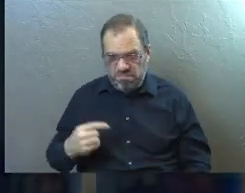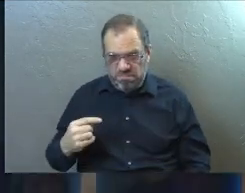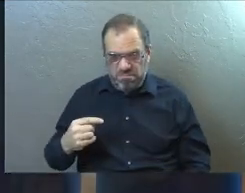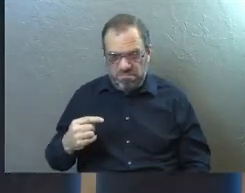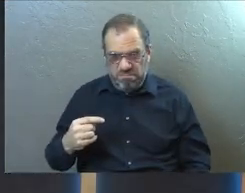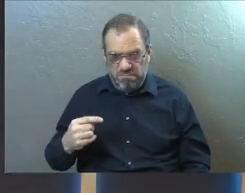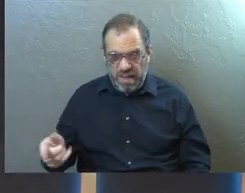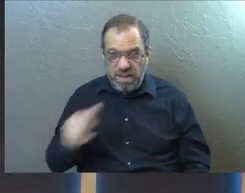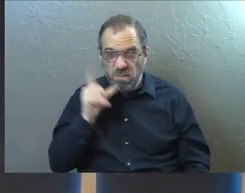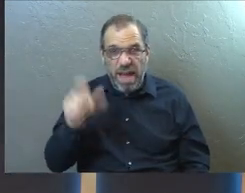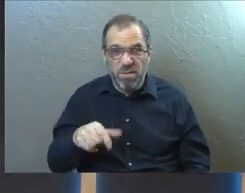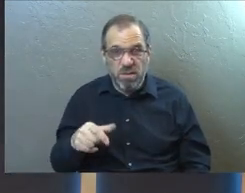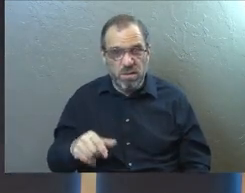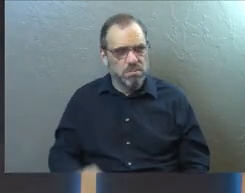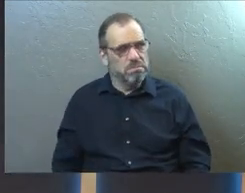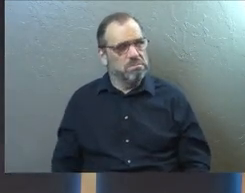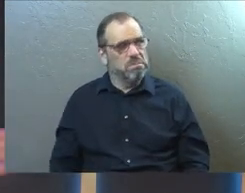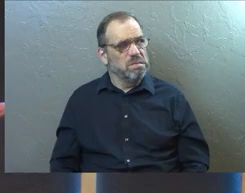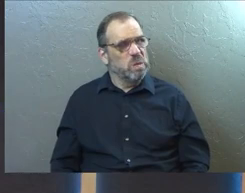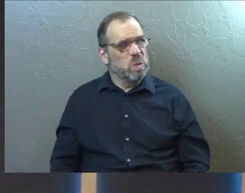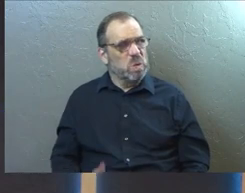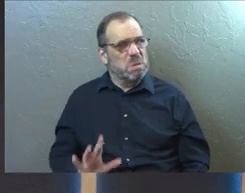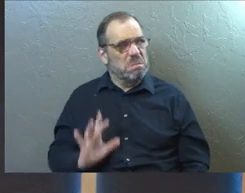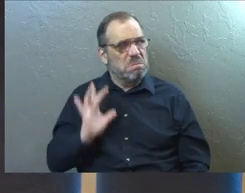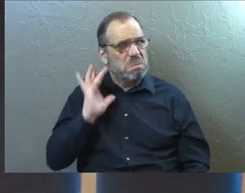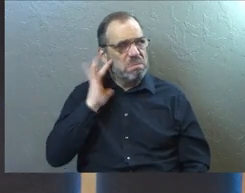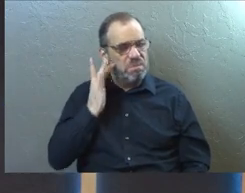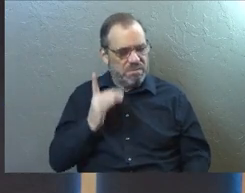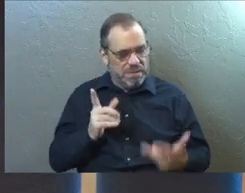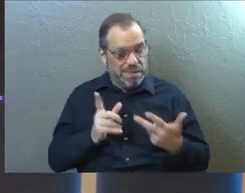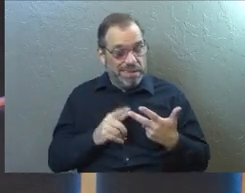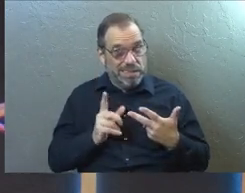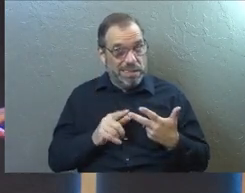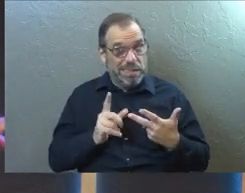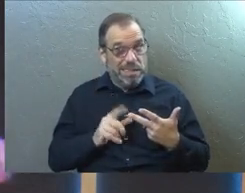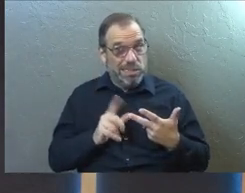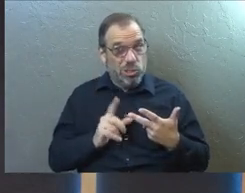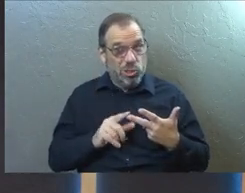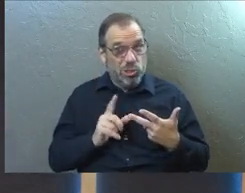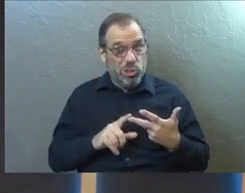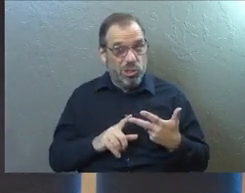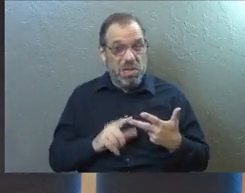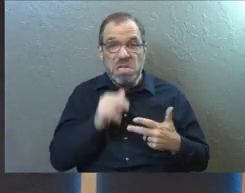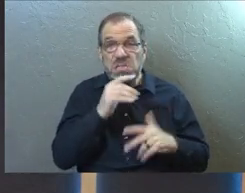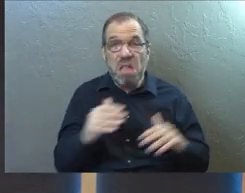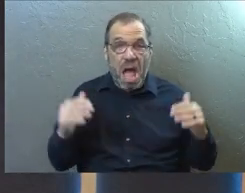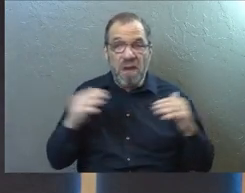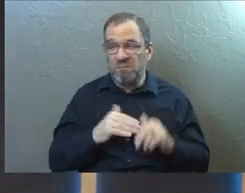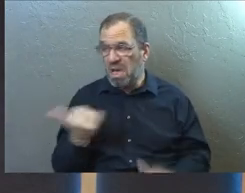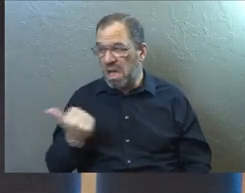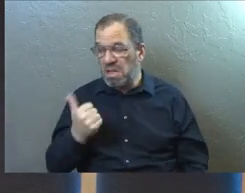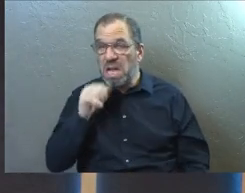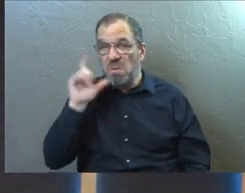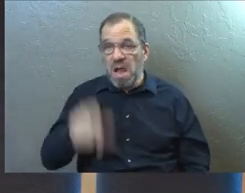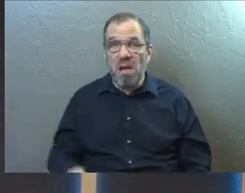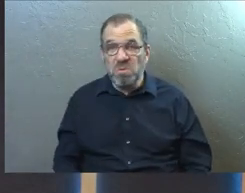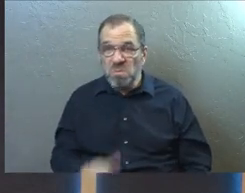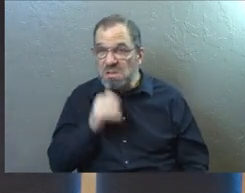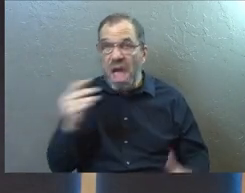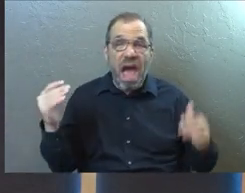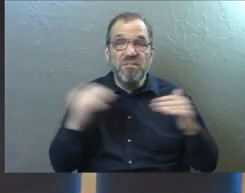little upset. That starts to mess with me. And I think that bottom, that third one there is kind of what the real thing is. It's not fair that they don't have to do it.